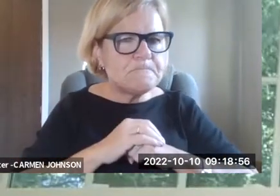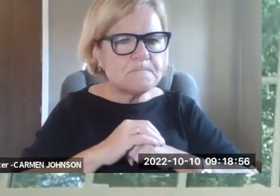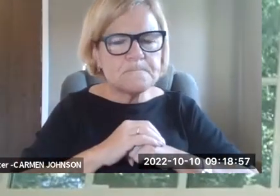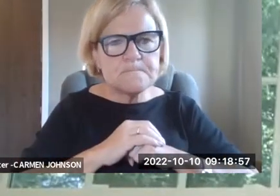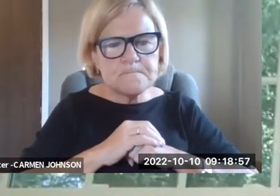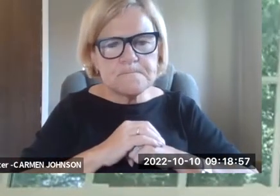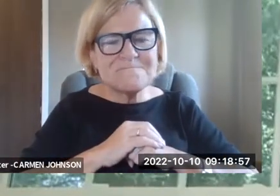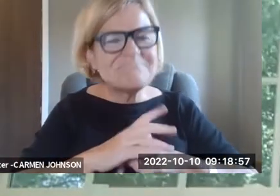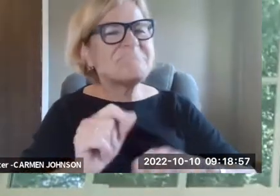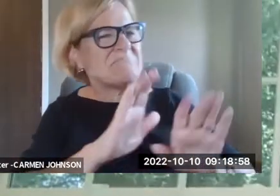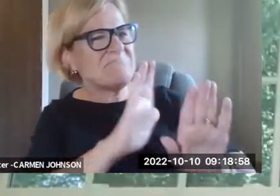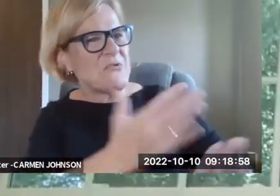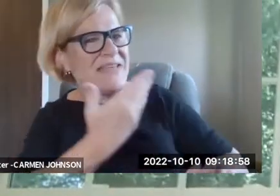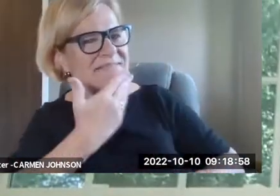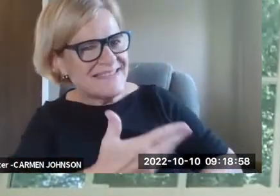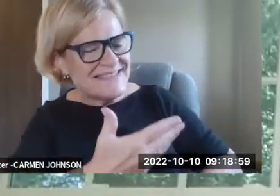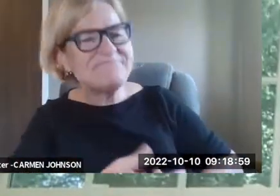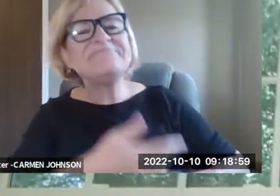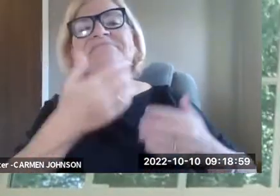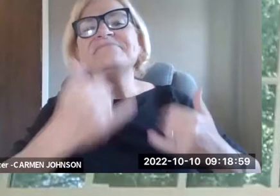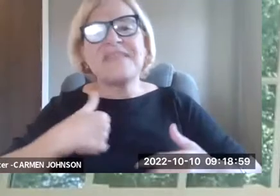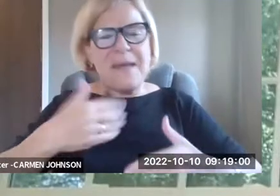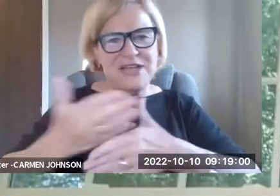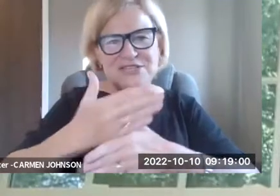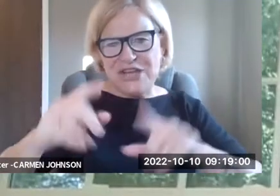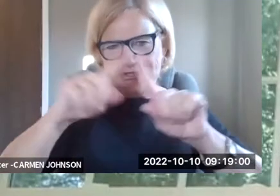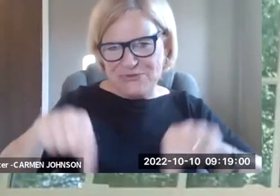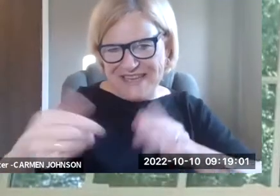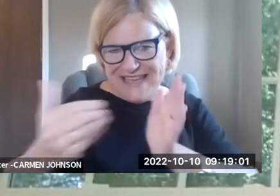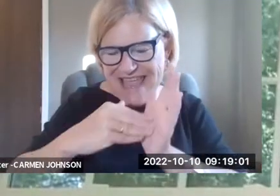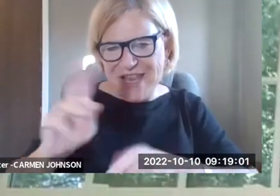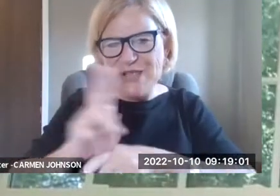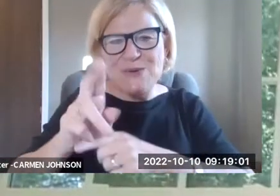-discrimination principles from the law that similarly guided our approach here.